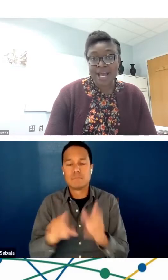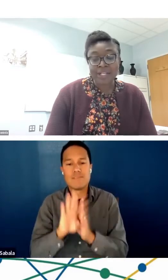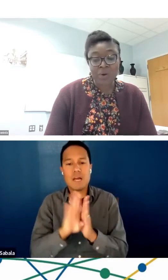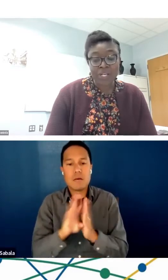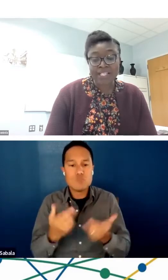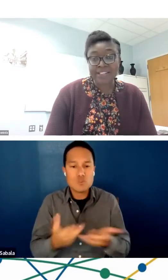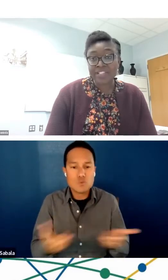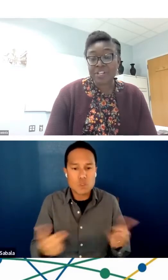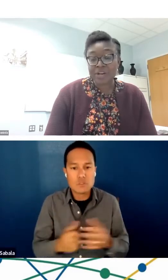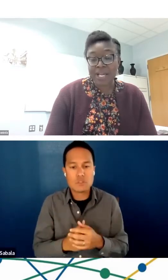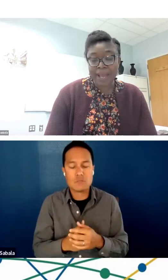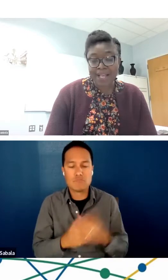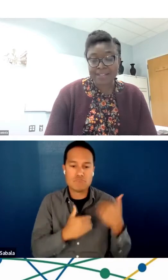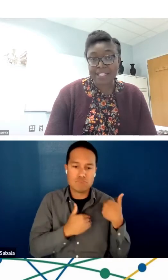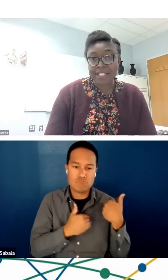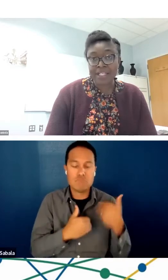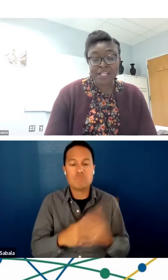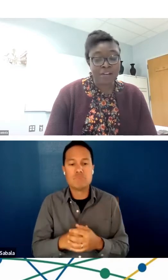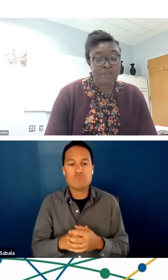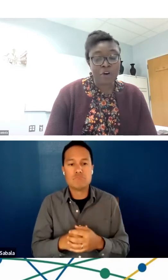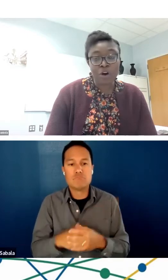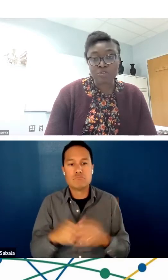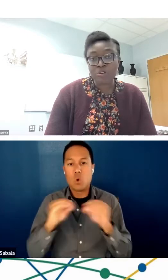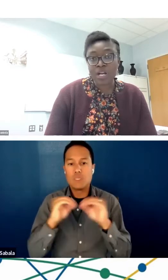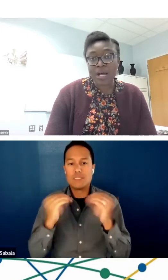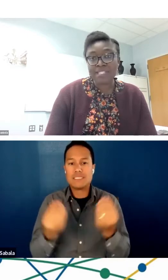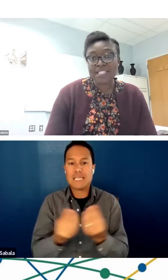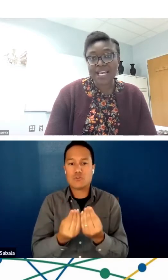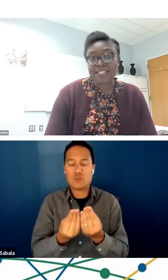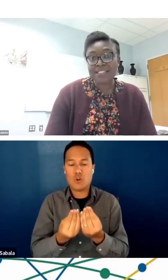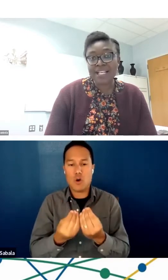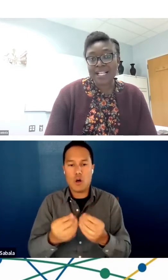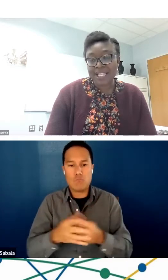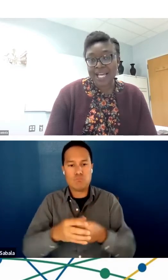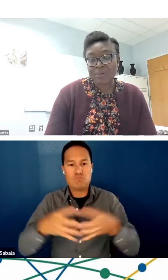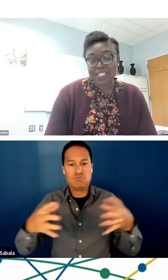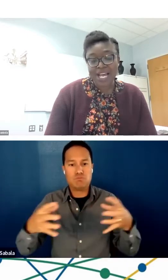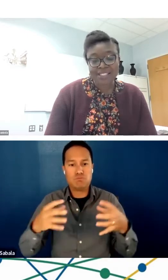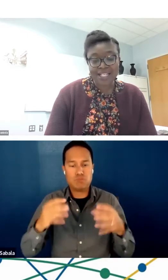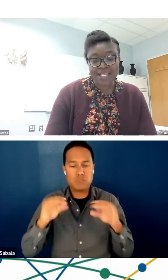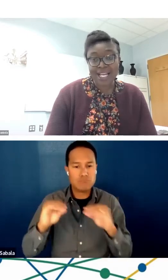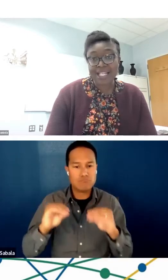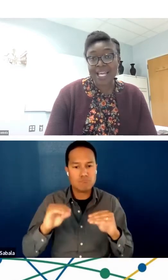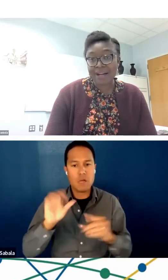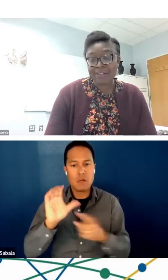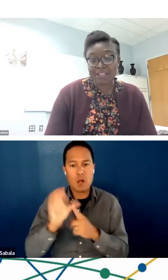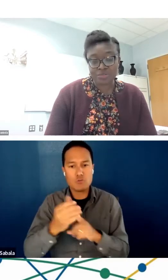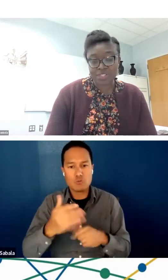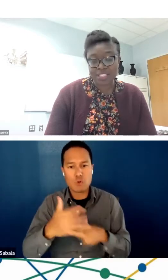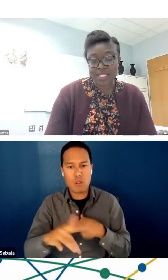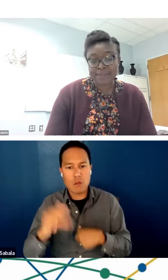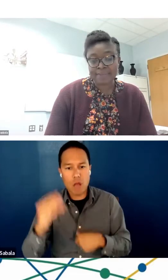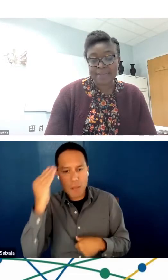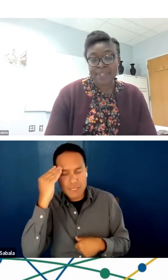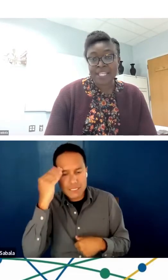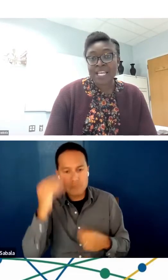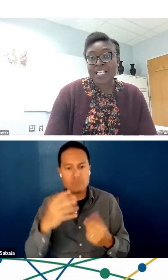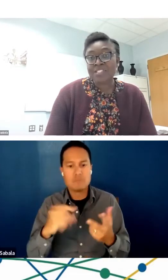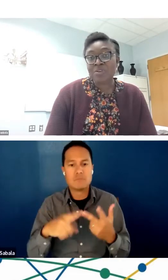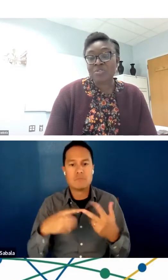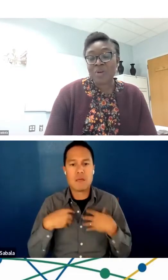and organizational capacity for cultural competence, language access, and health literacy.